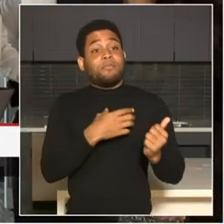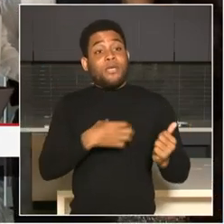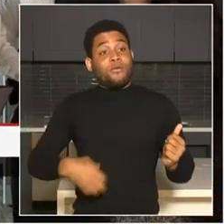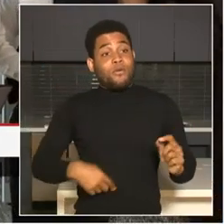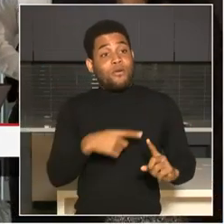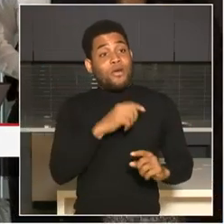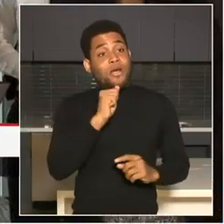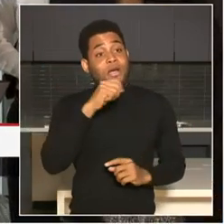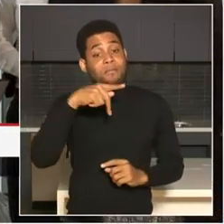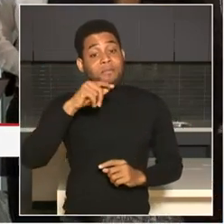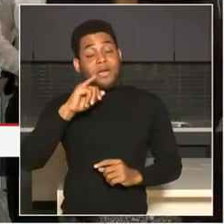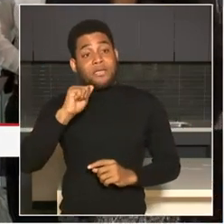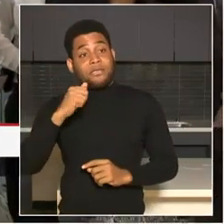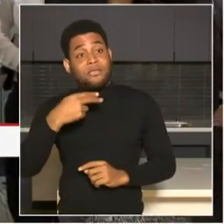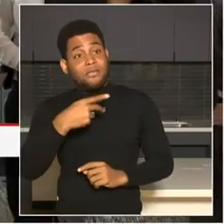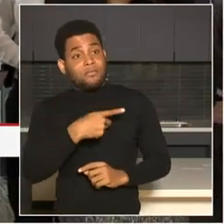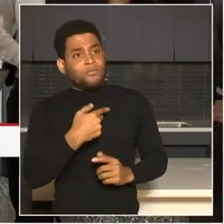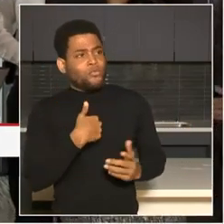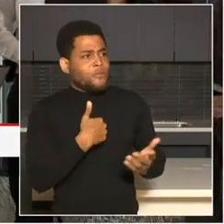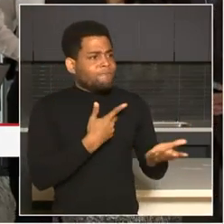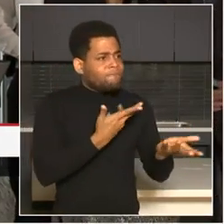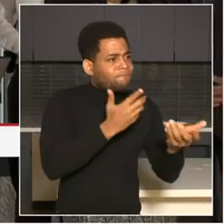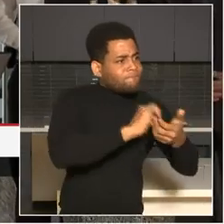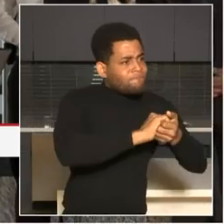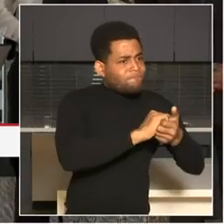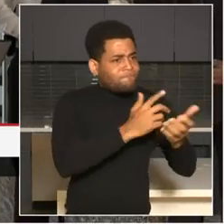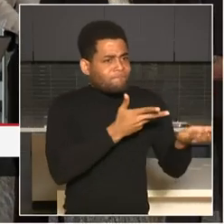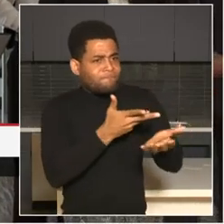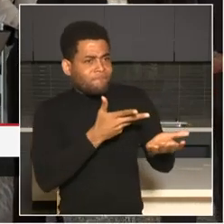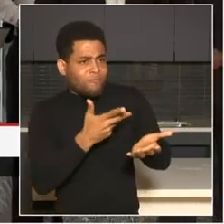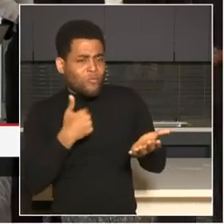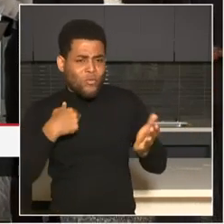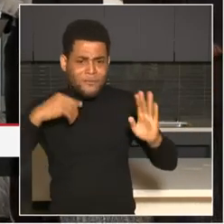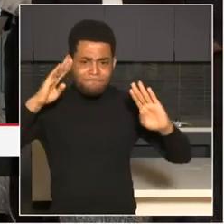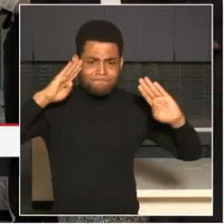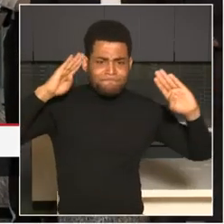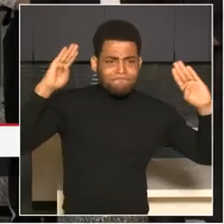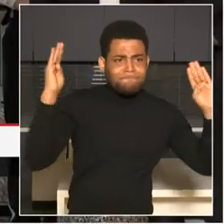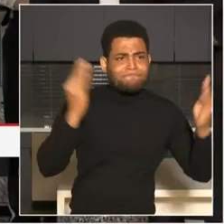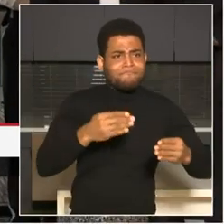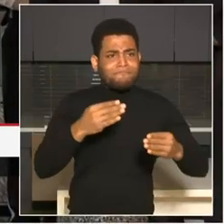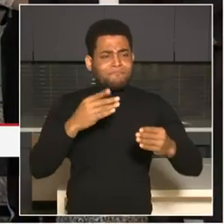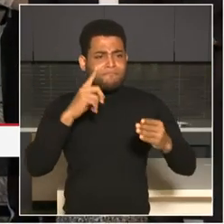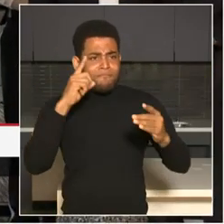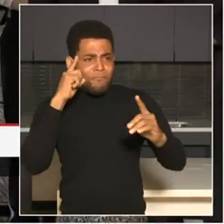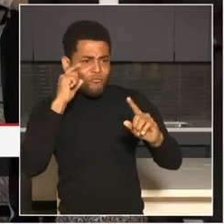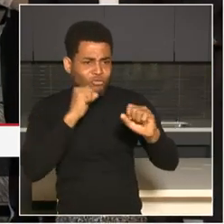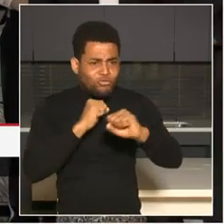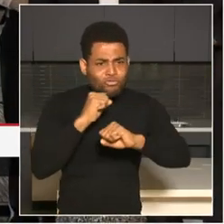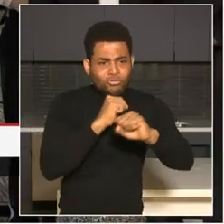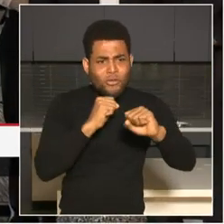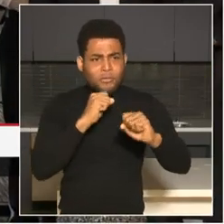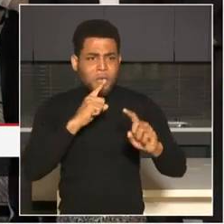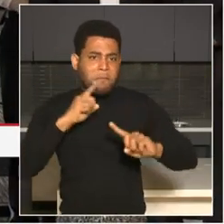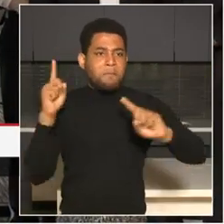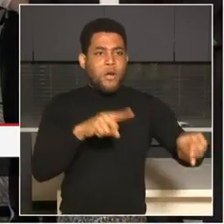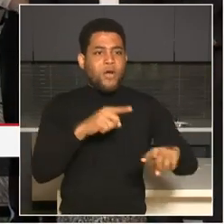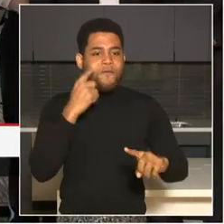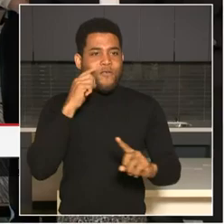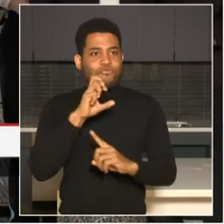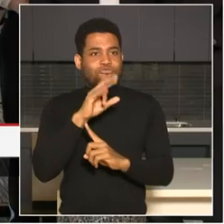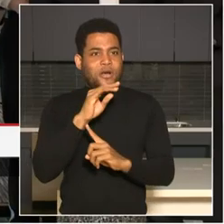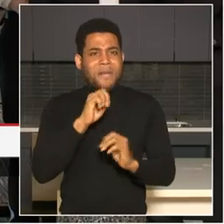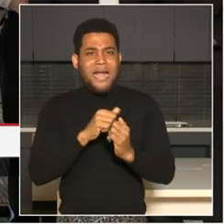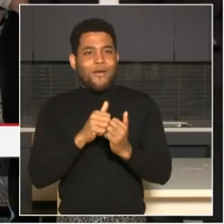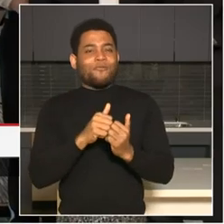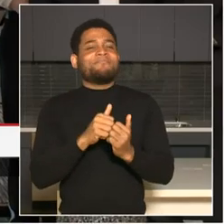crime-fighting capabilities by enhancing our focus on strategically responding to crime in real time. Beginning in September,